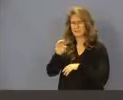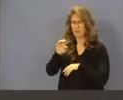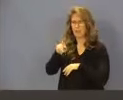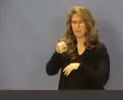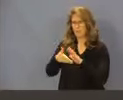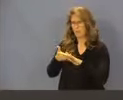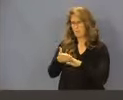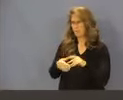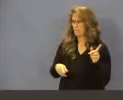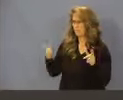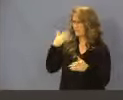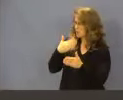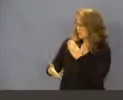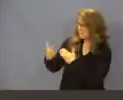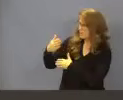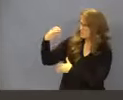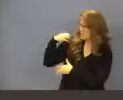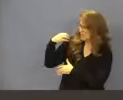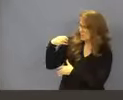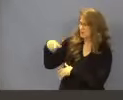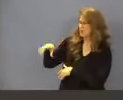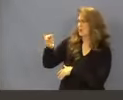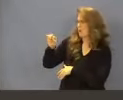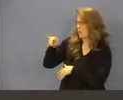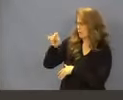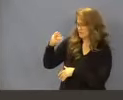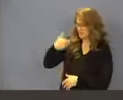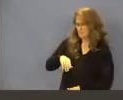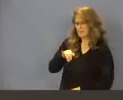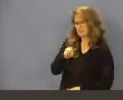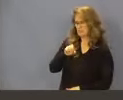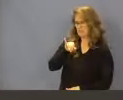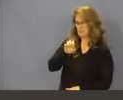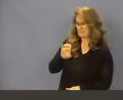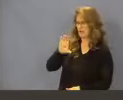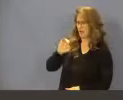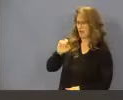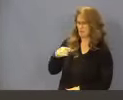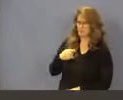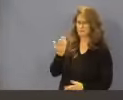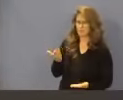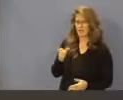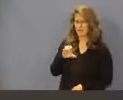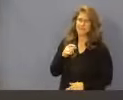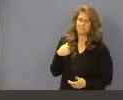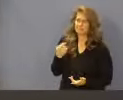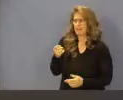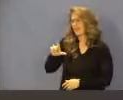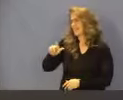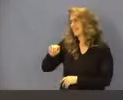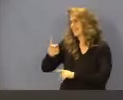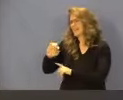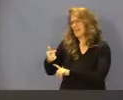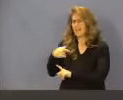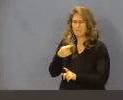Good morning, Chairman Boyd, Commissioner Carlson, members of the board. I'm Jesse Cox. On behalf of Carisha Lang, the interim executive director of the